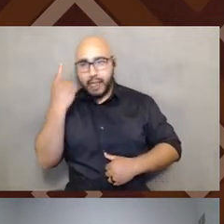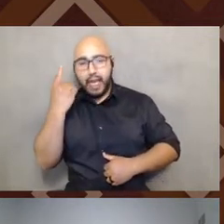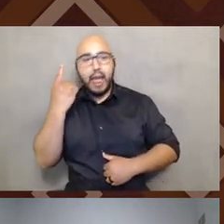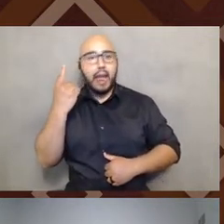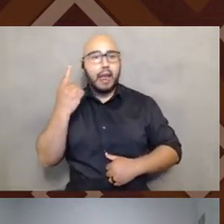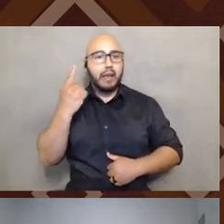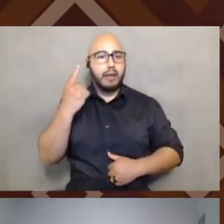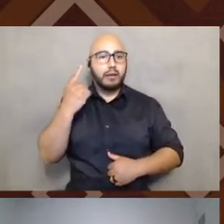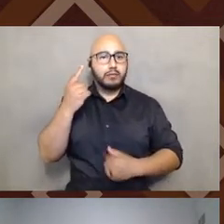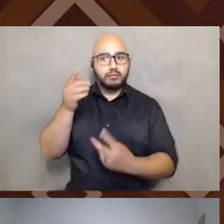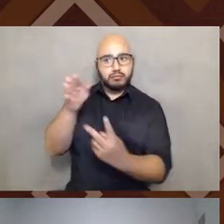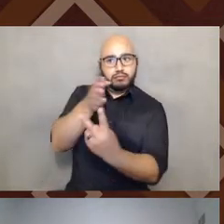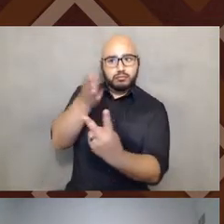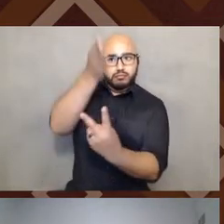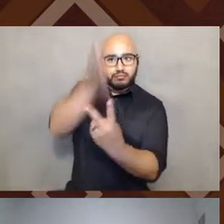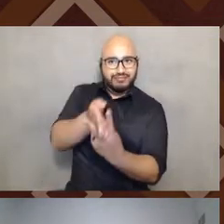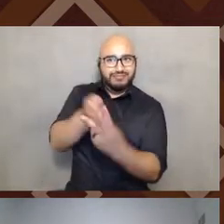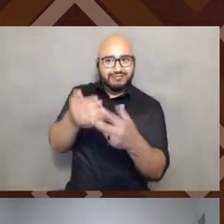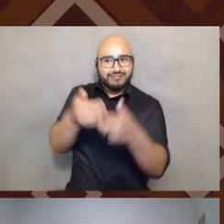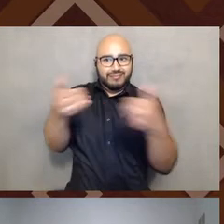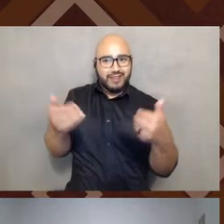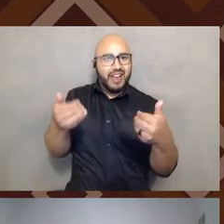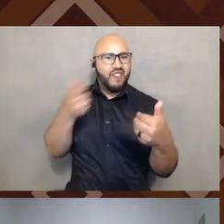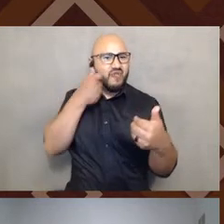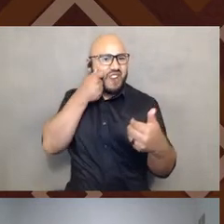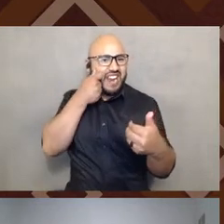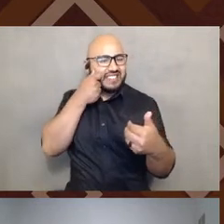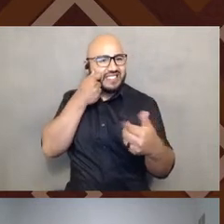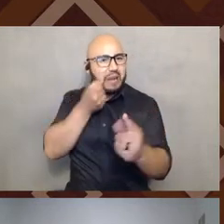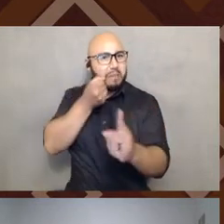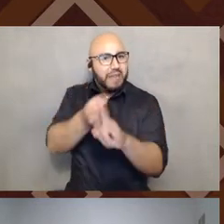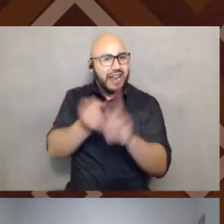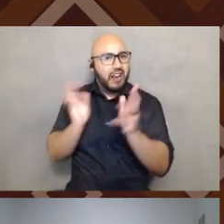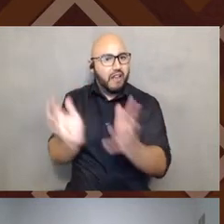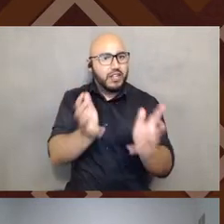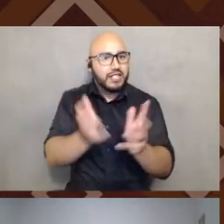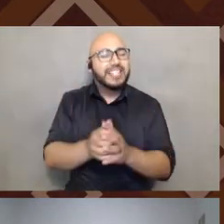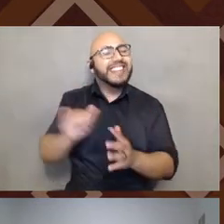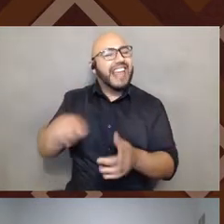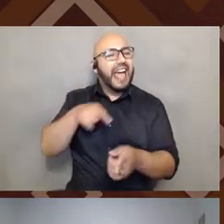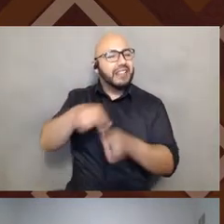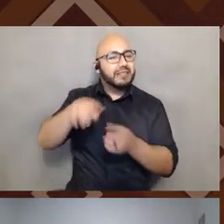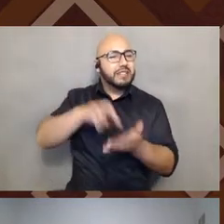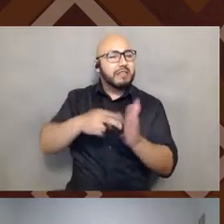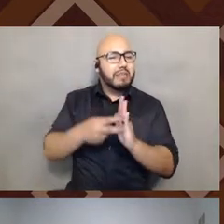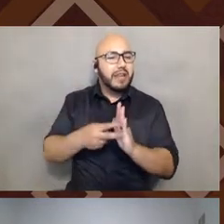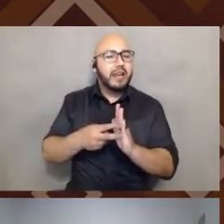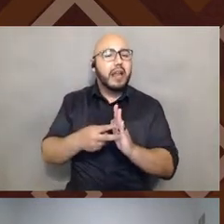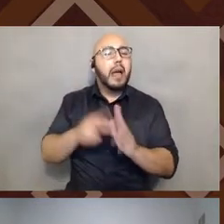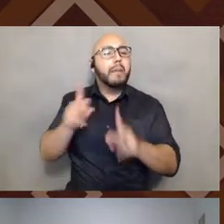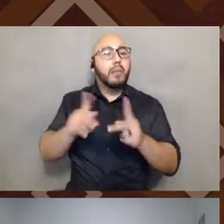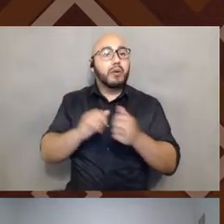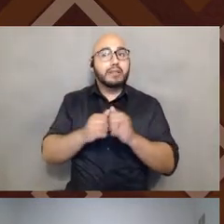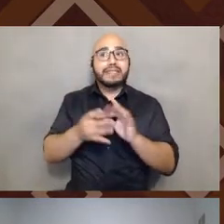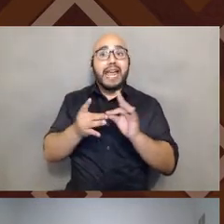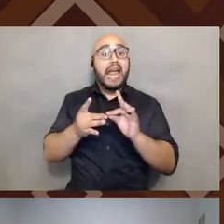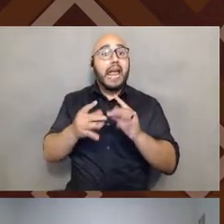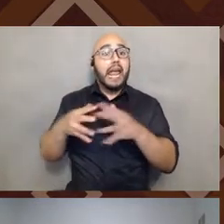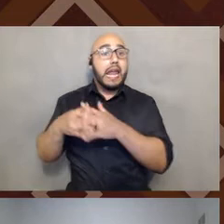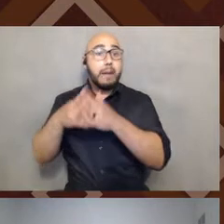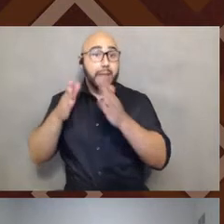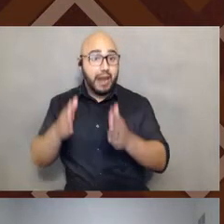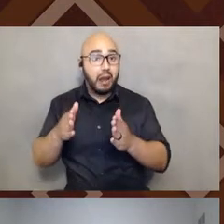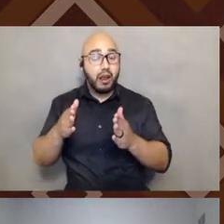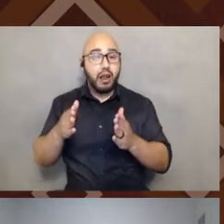impact this conversation? And, and there I'm talking particularly about how folks have said, like, right in America, there's only white and there's only